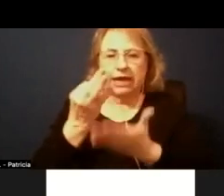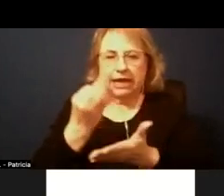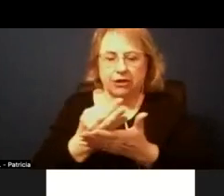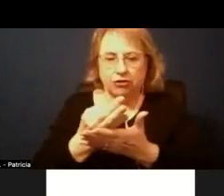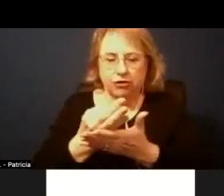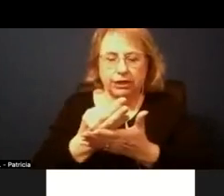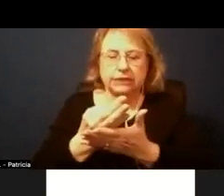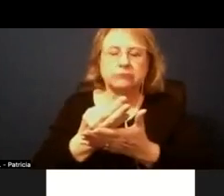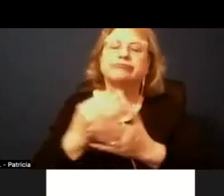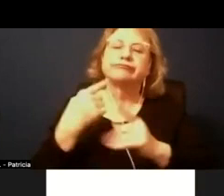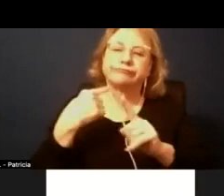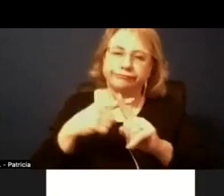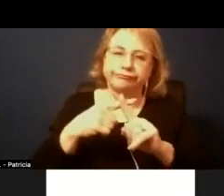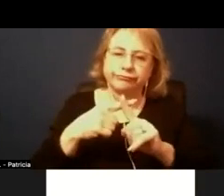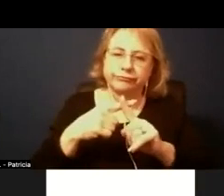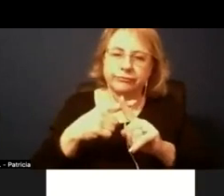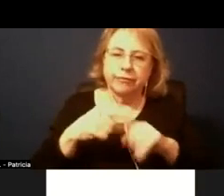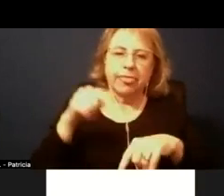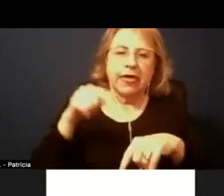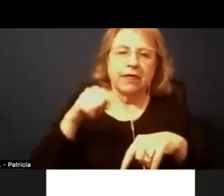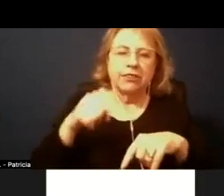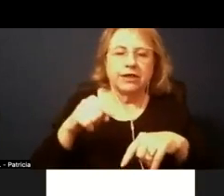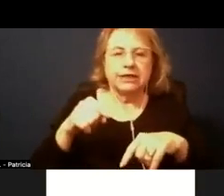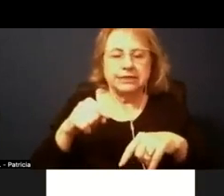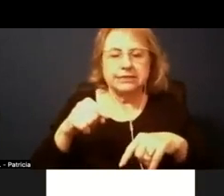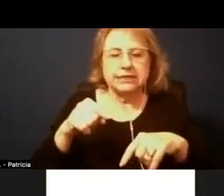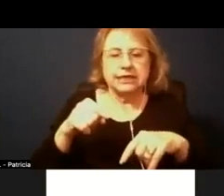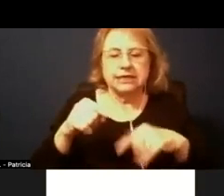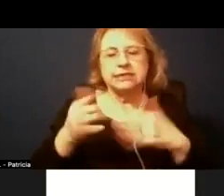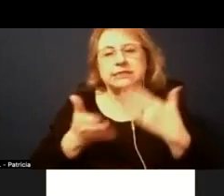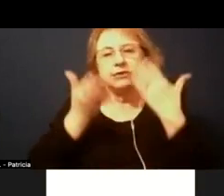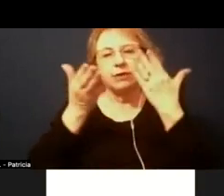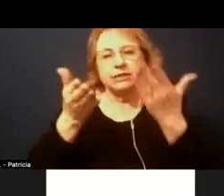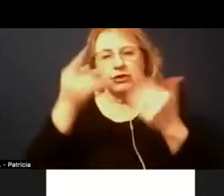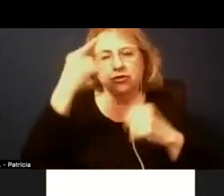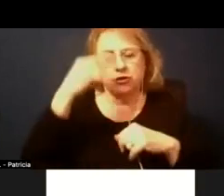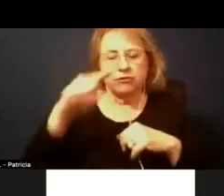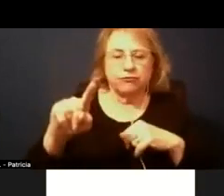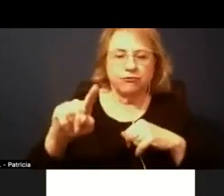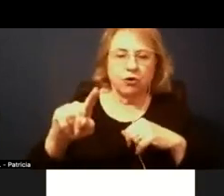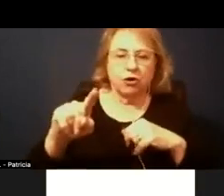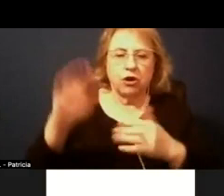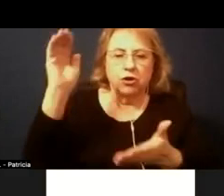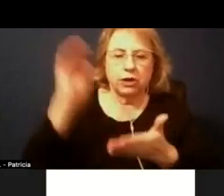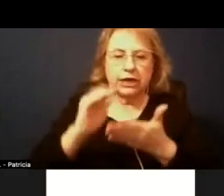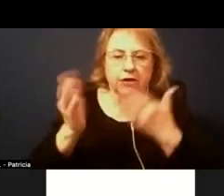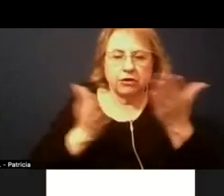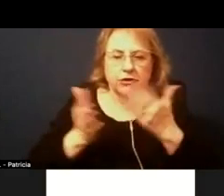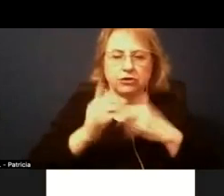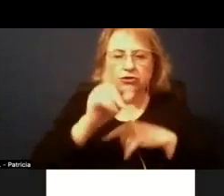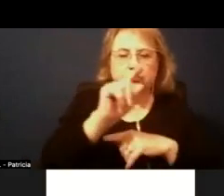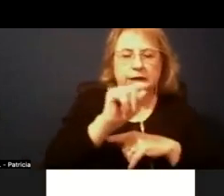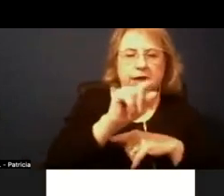in front of you is the resolution for reduction of classified services for the 2022-23 school year um